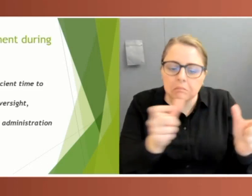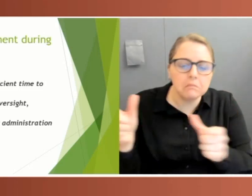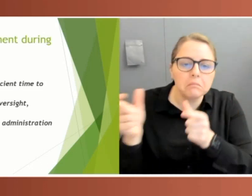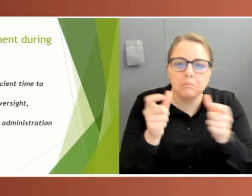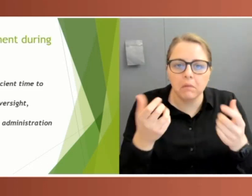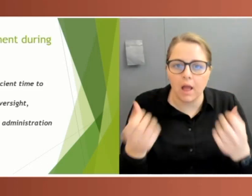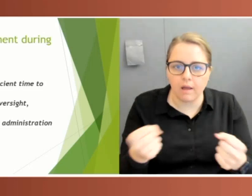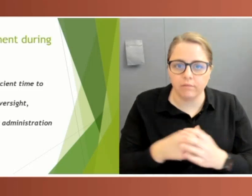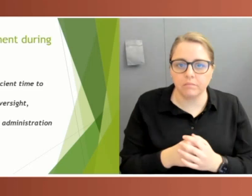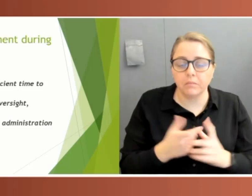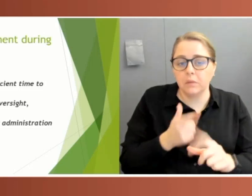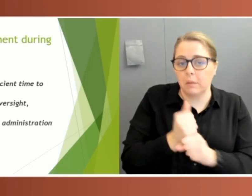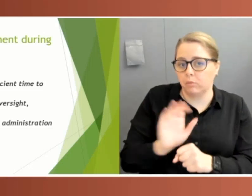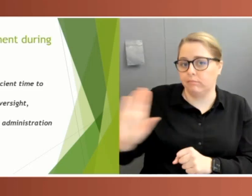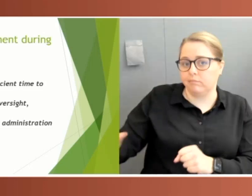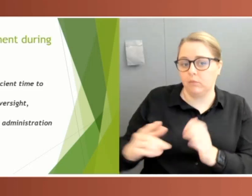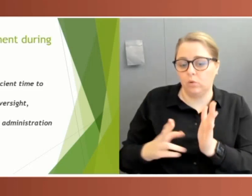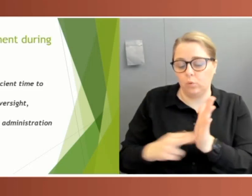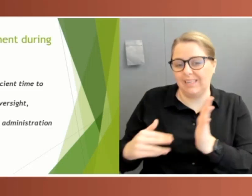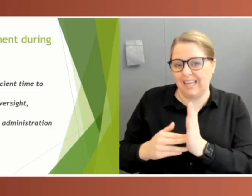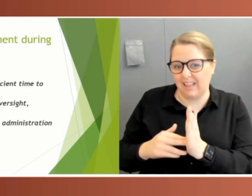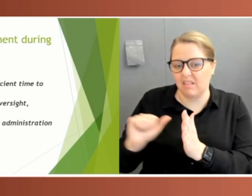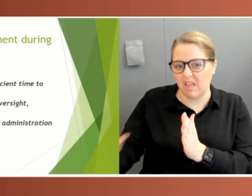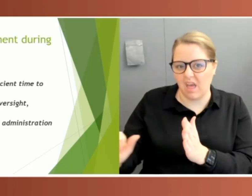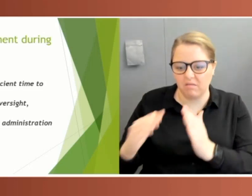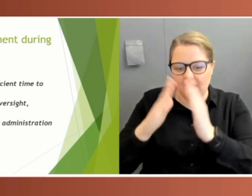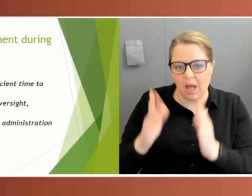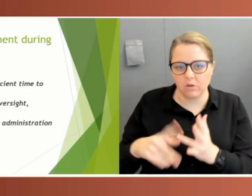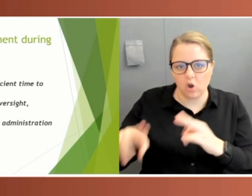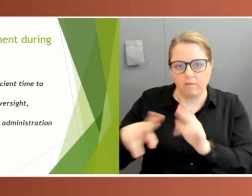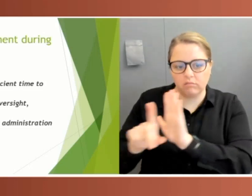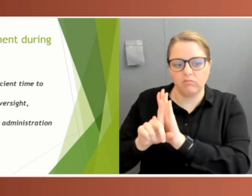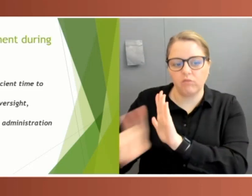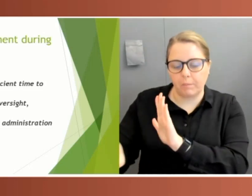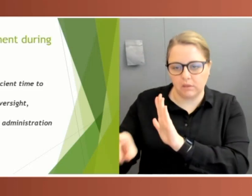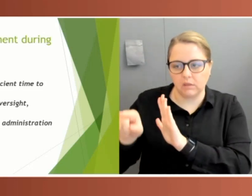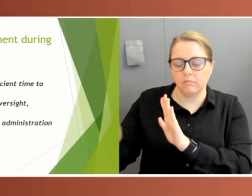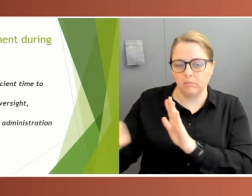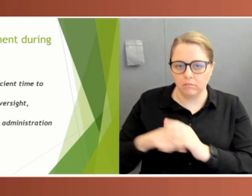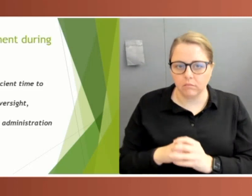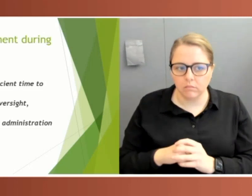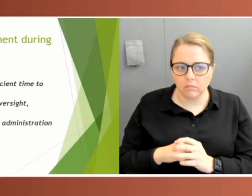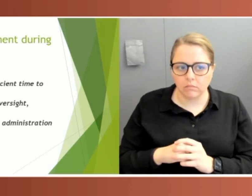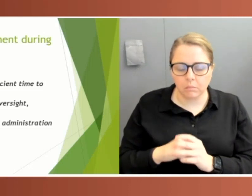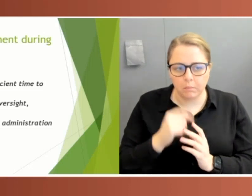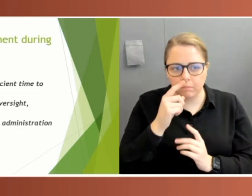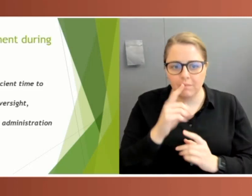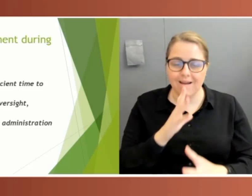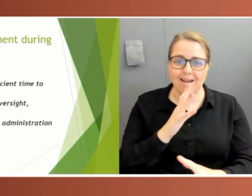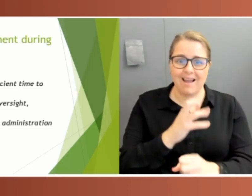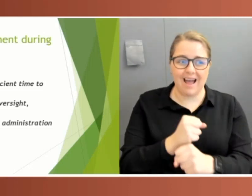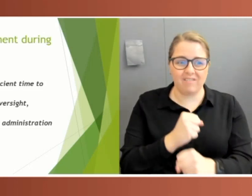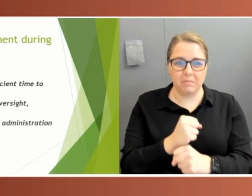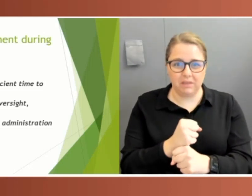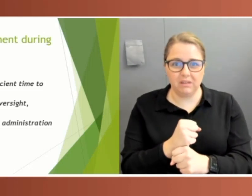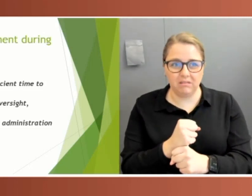Zealand House of Representatives, he said, scrutiny during this unprecedented time when the government is placed in the position of